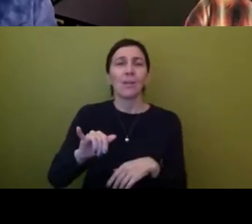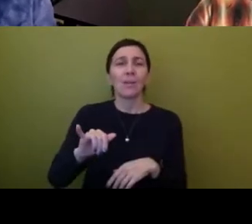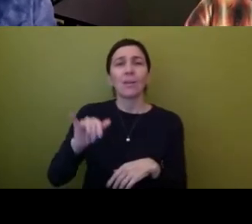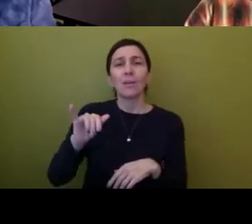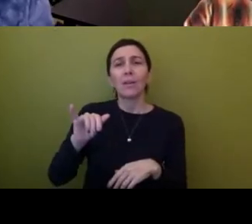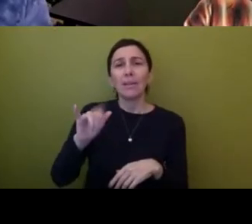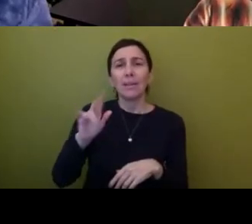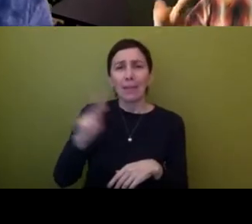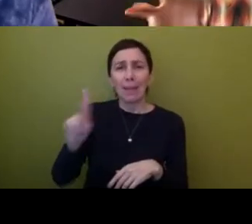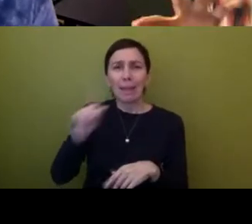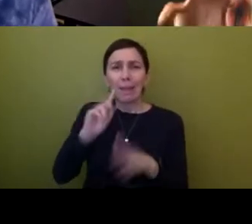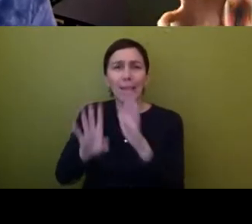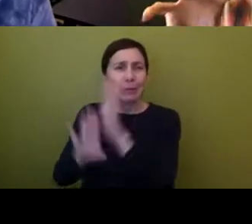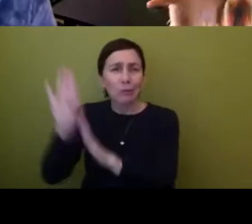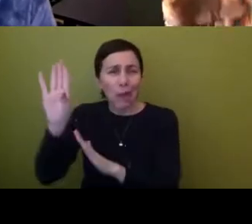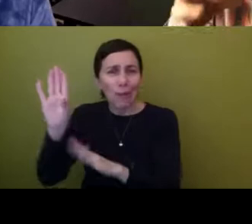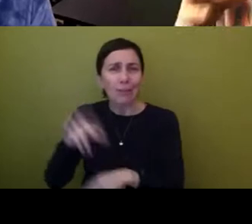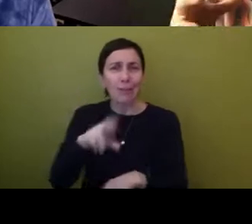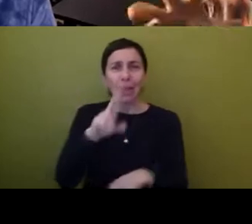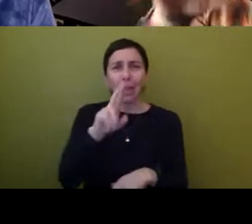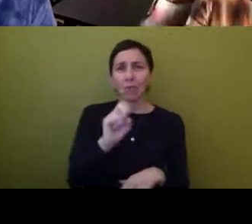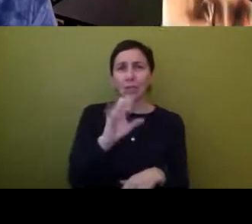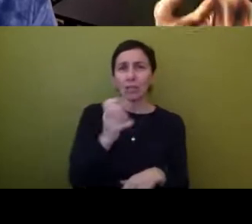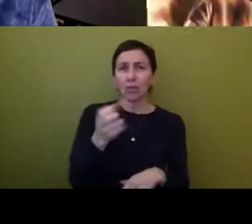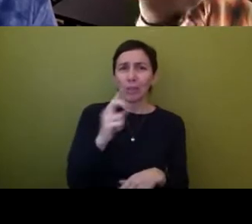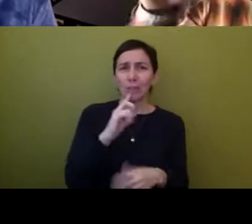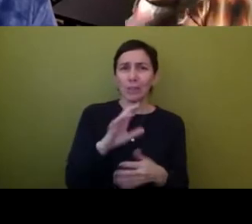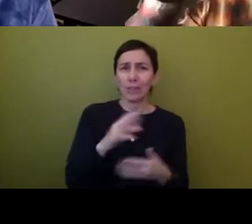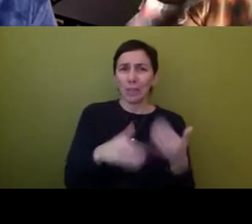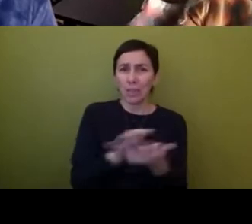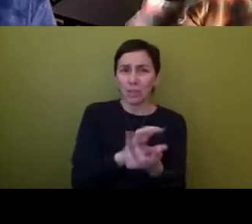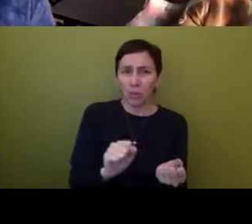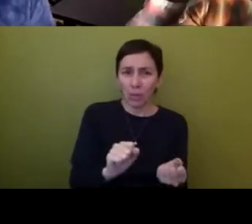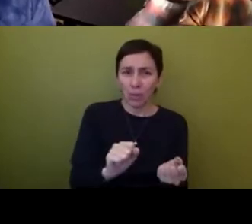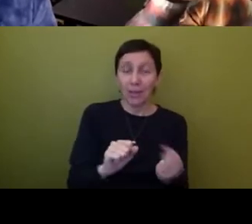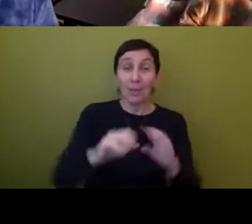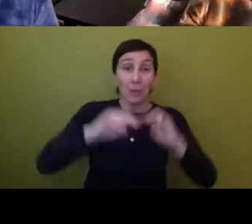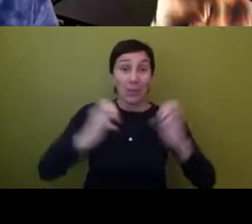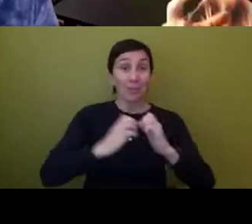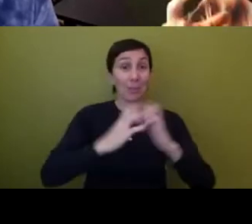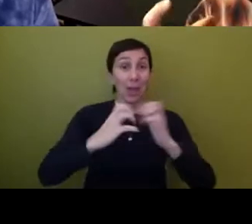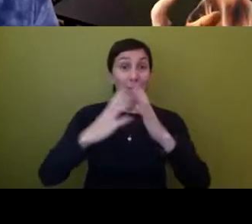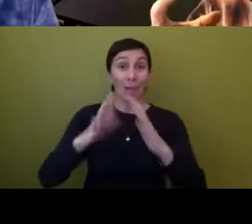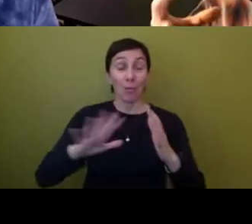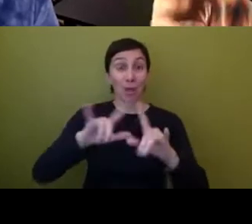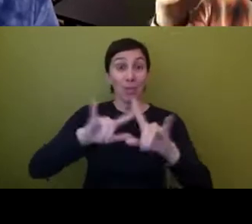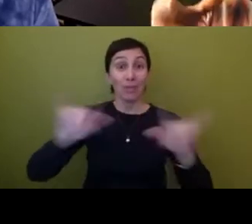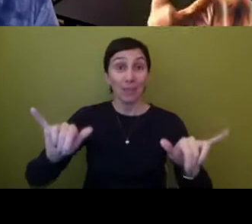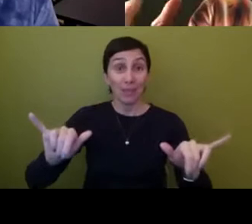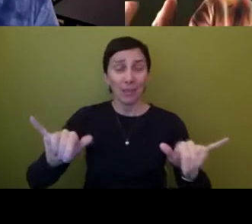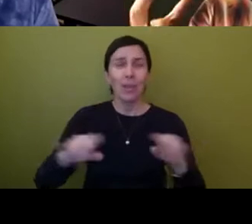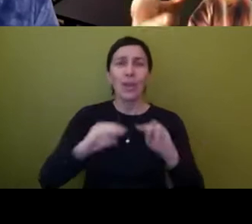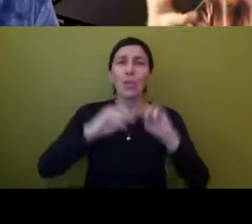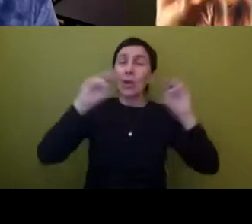KKK is rising. Right. All of this is part of a project that museums, uh, the, the sort of museum project is a